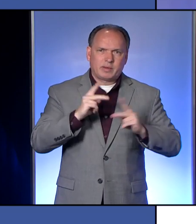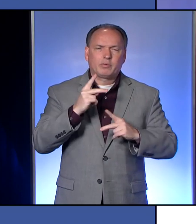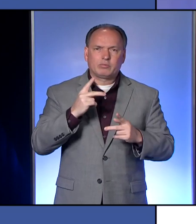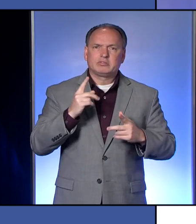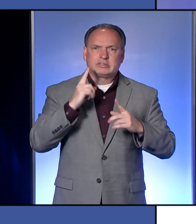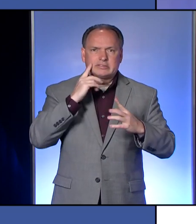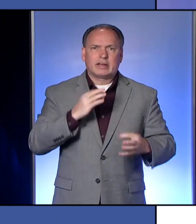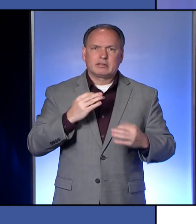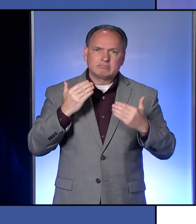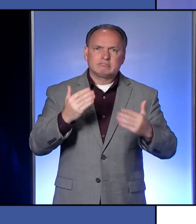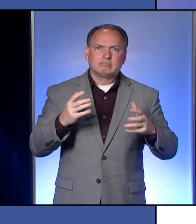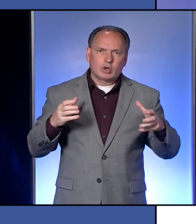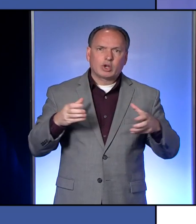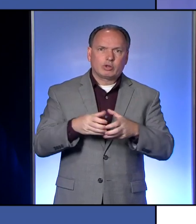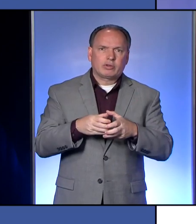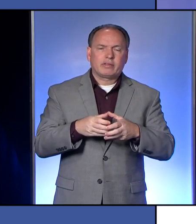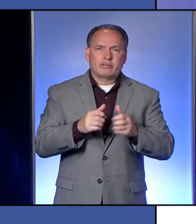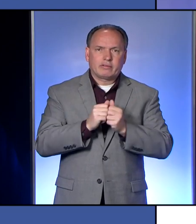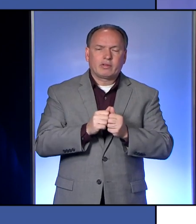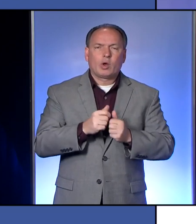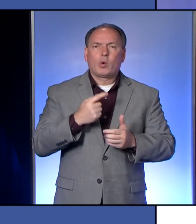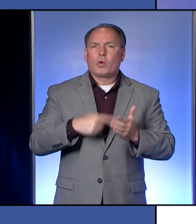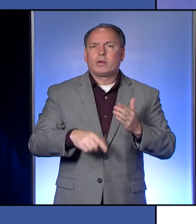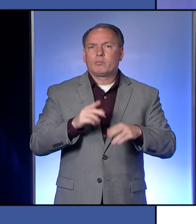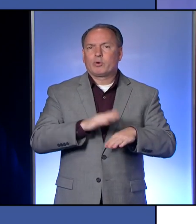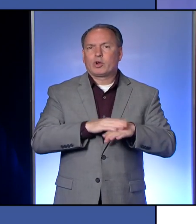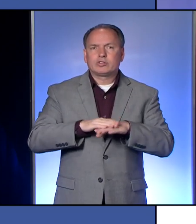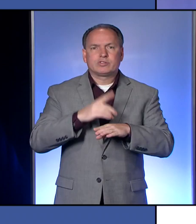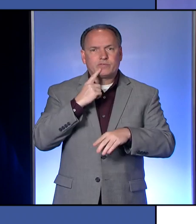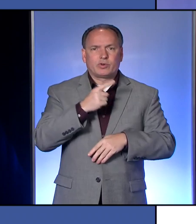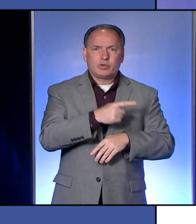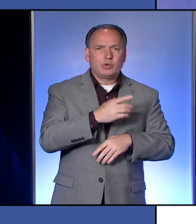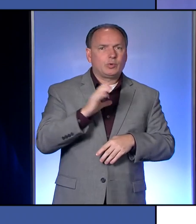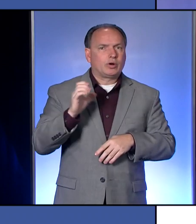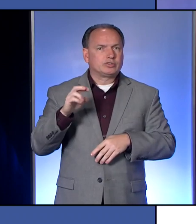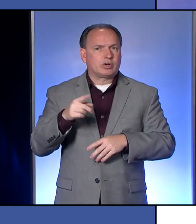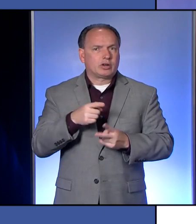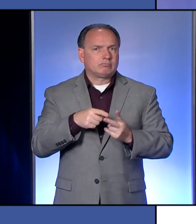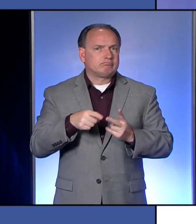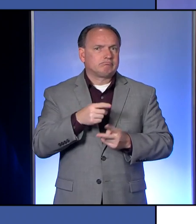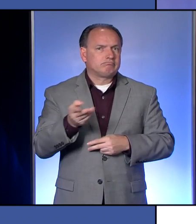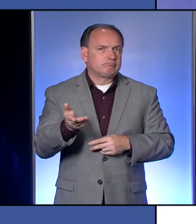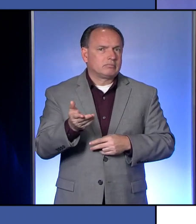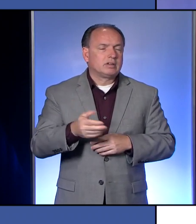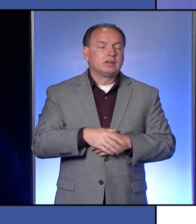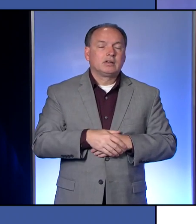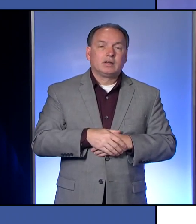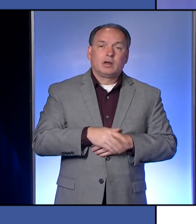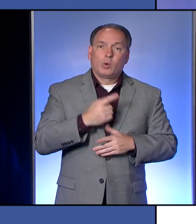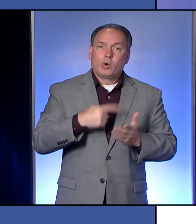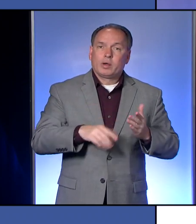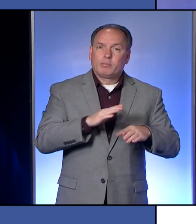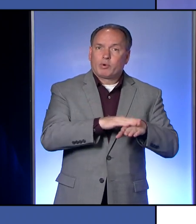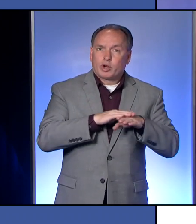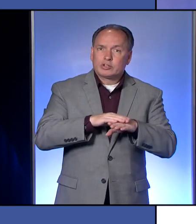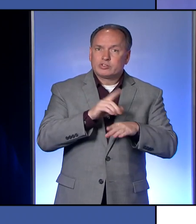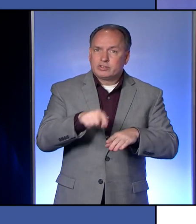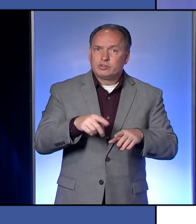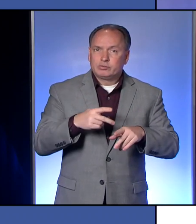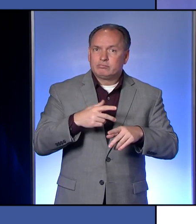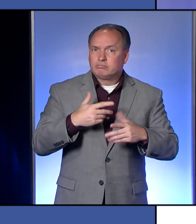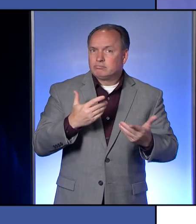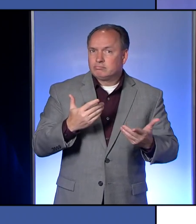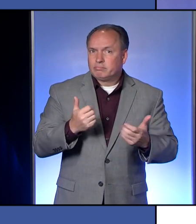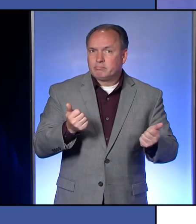going to gather together, what precautions, and Kathy, this is for you or for Char, what precautions do they need to make? Because it sounds like